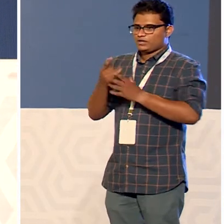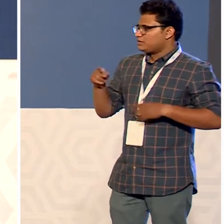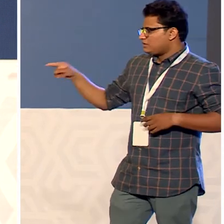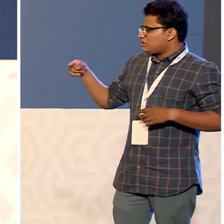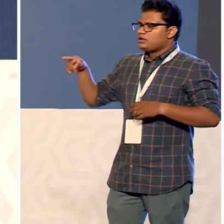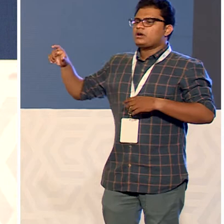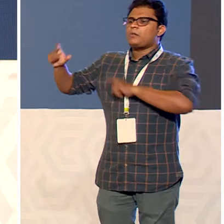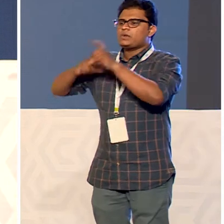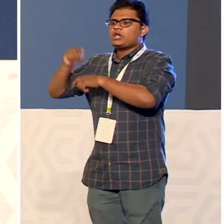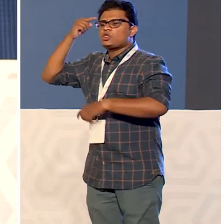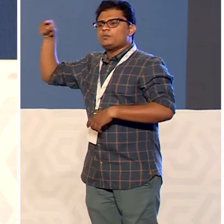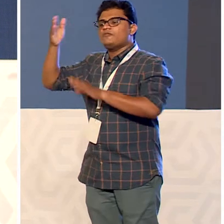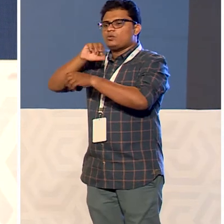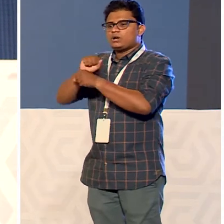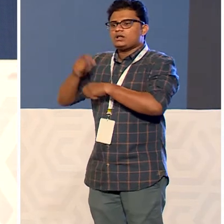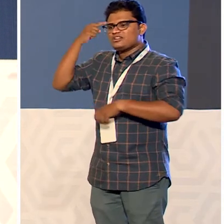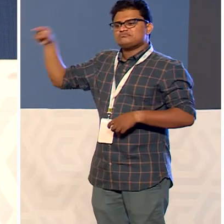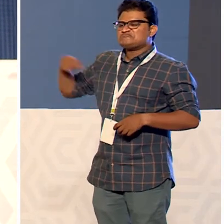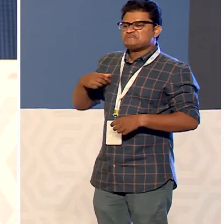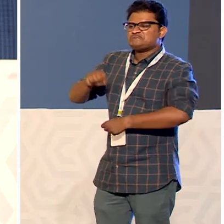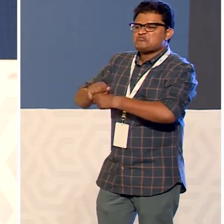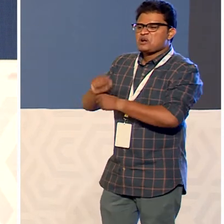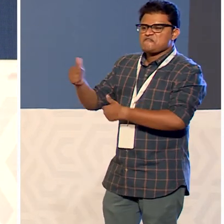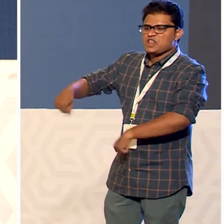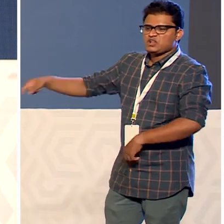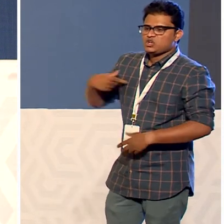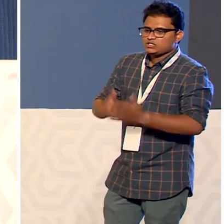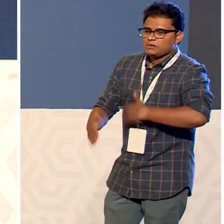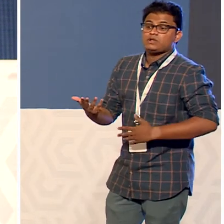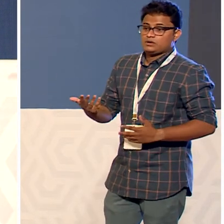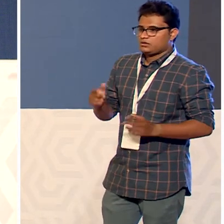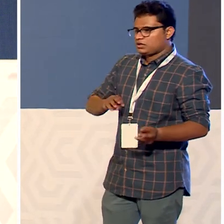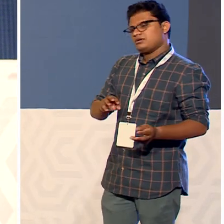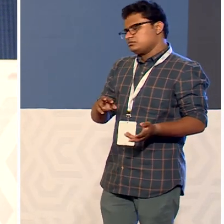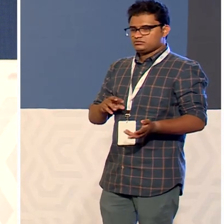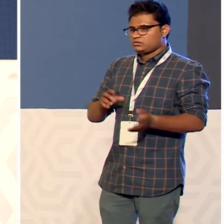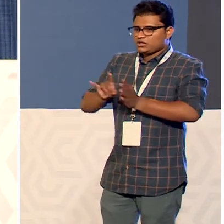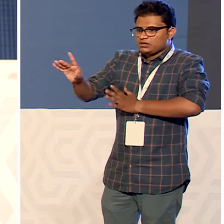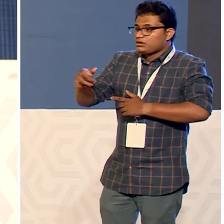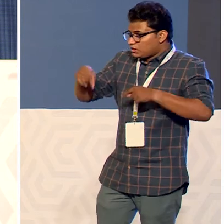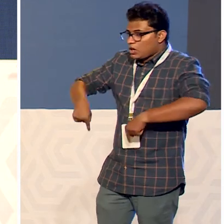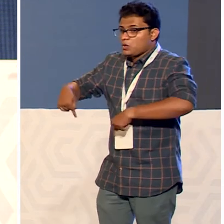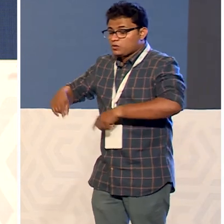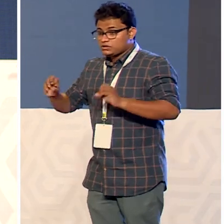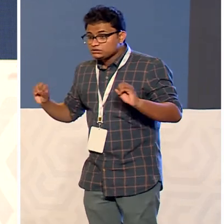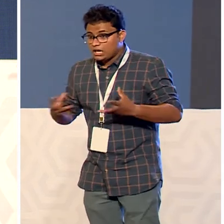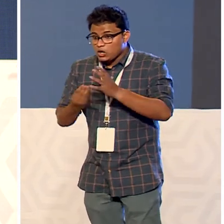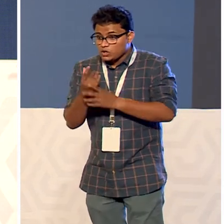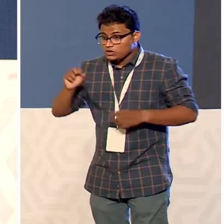unfit to work for them anymore because i became disabled today i have since after starting the organization